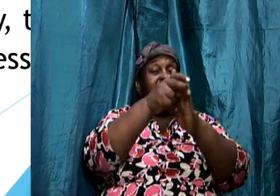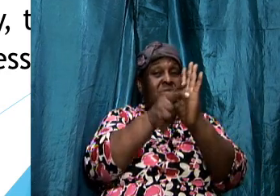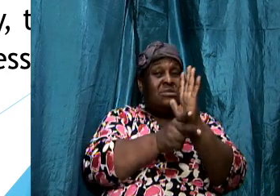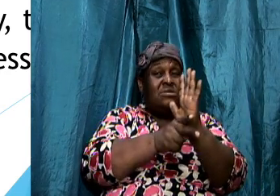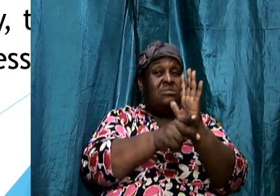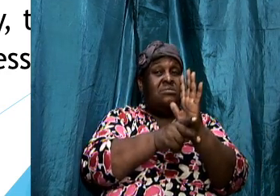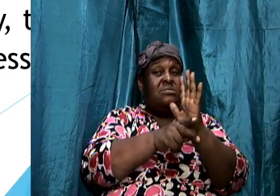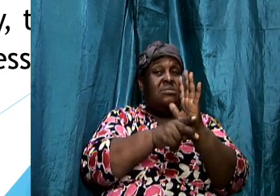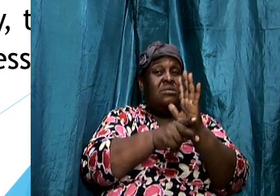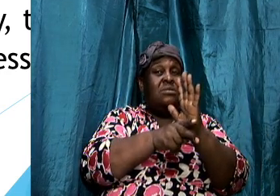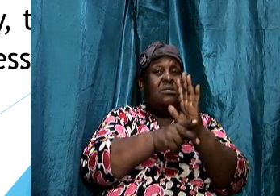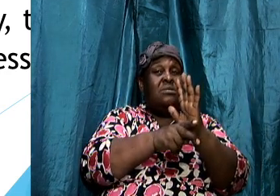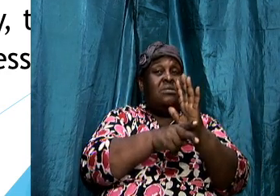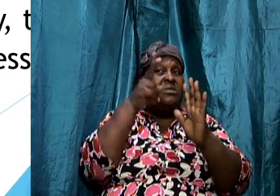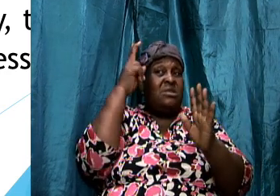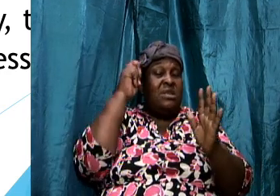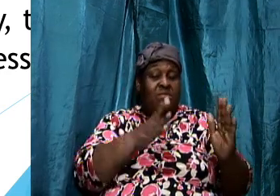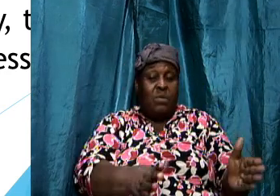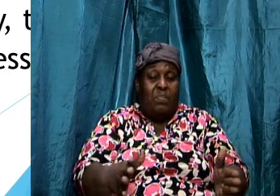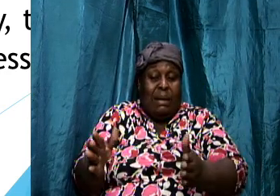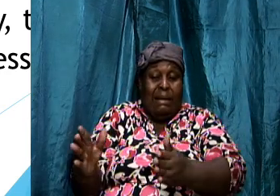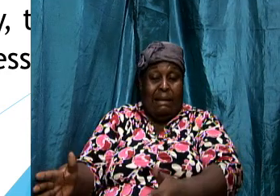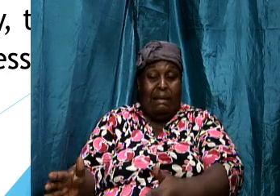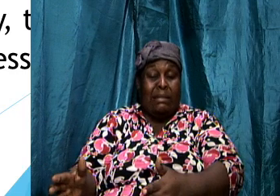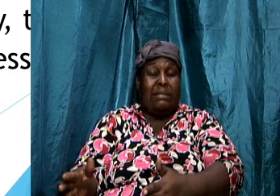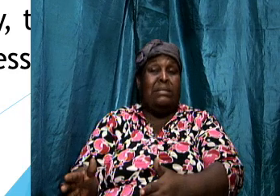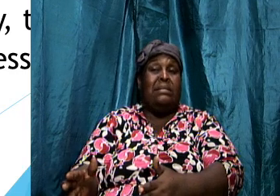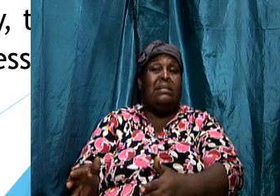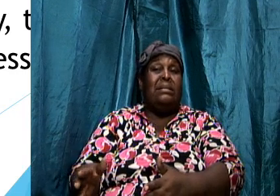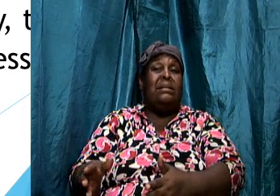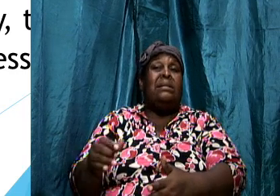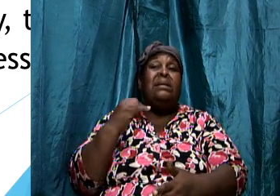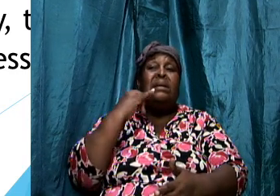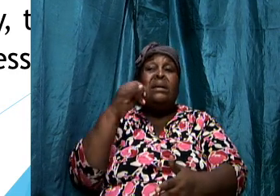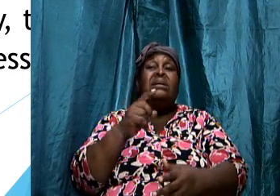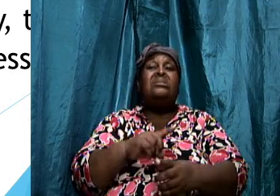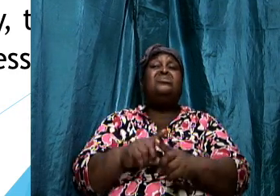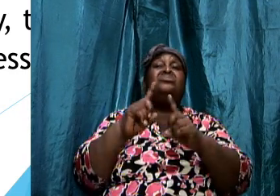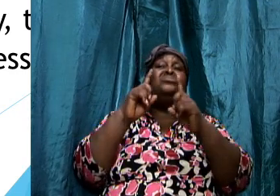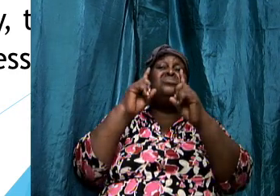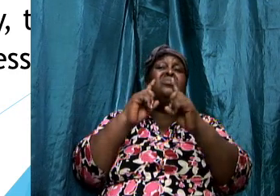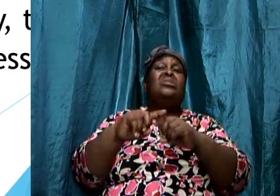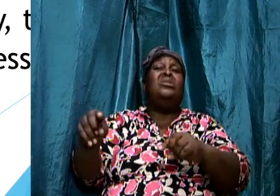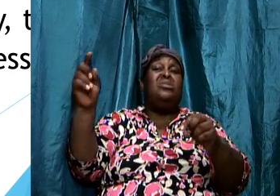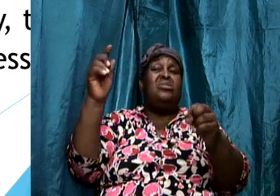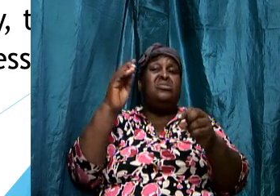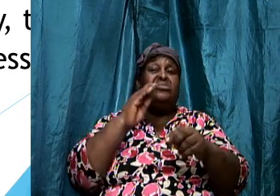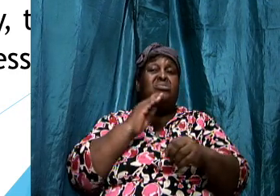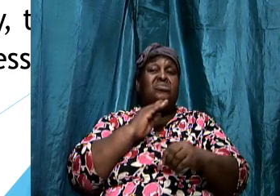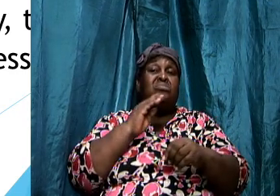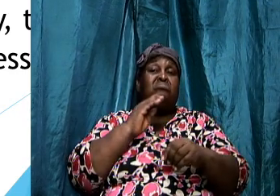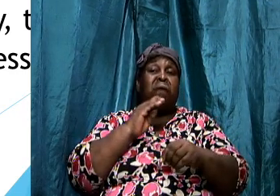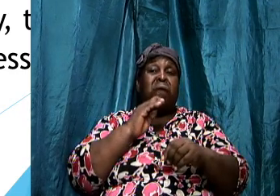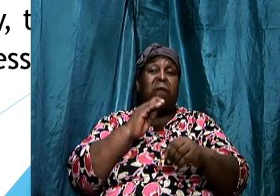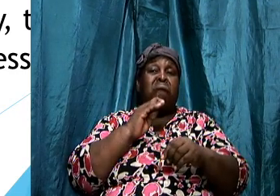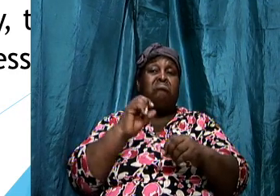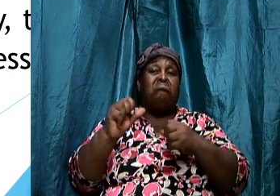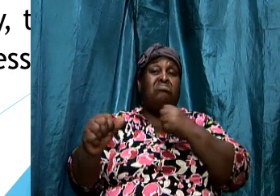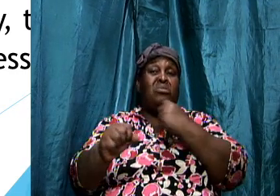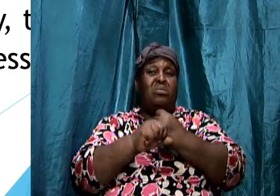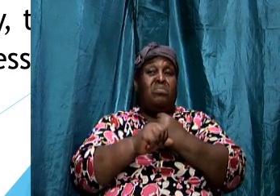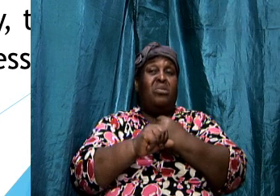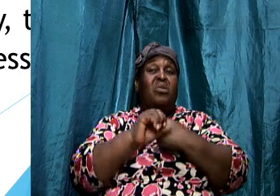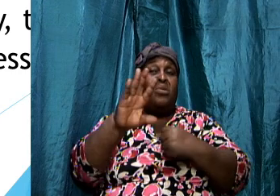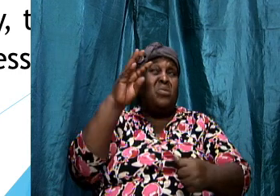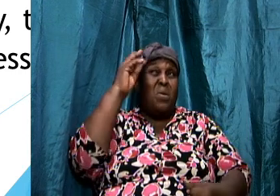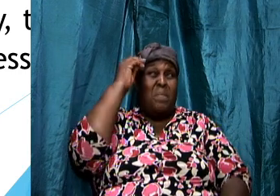is to access your mental faculties and